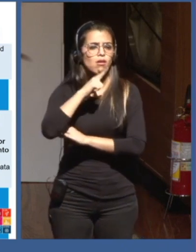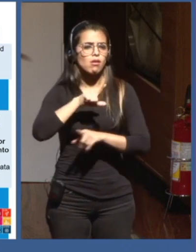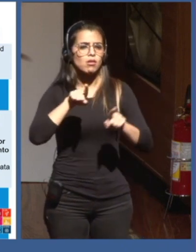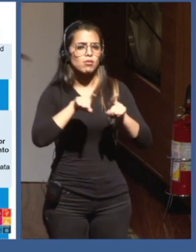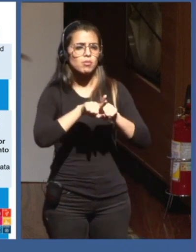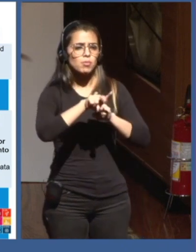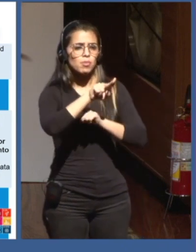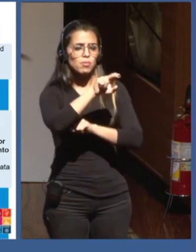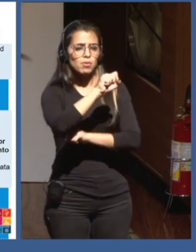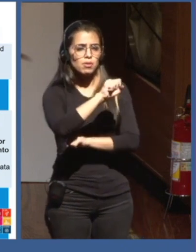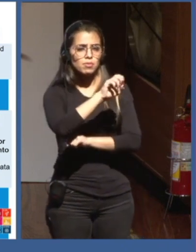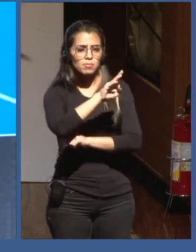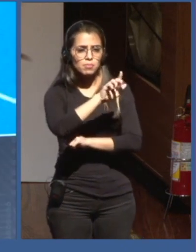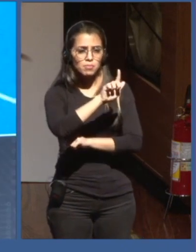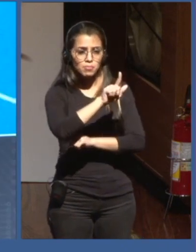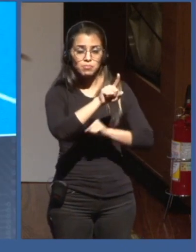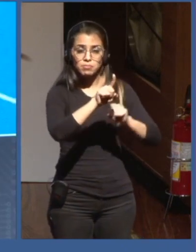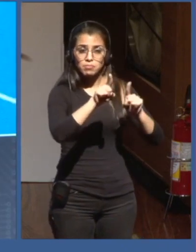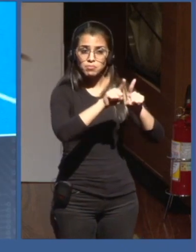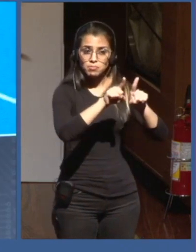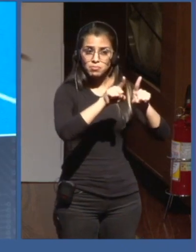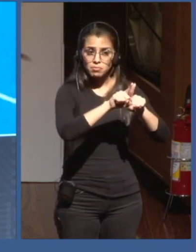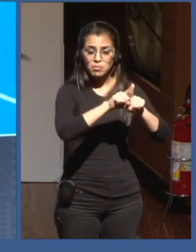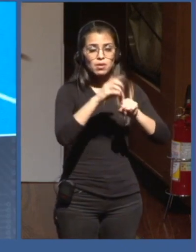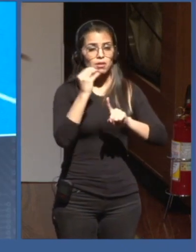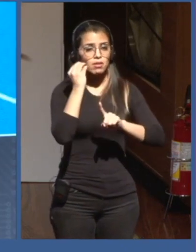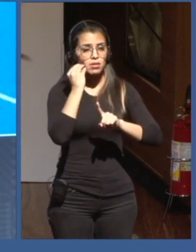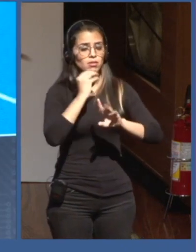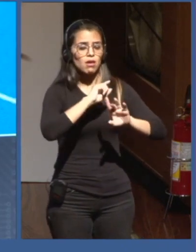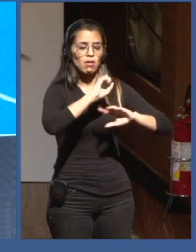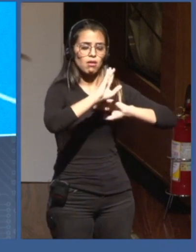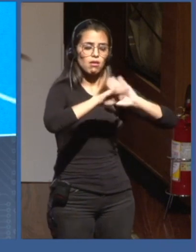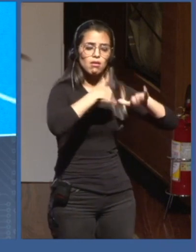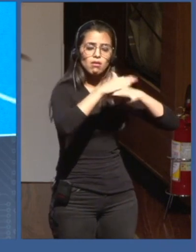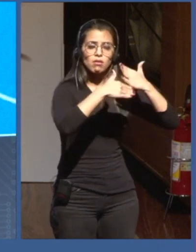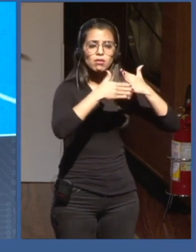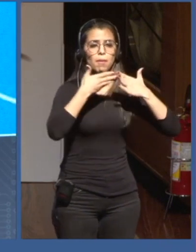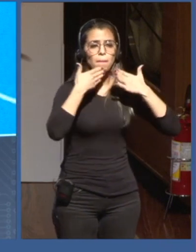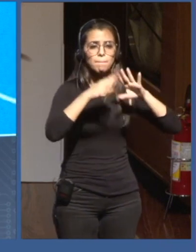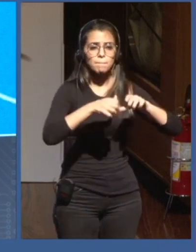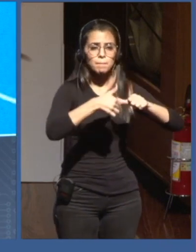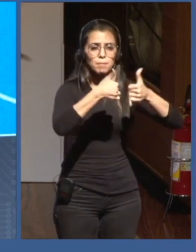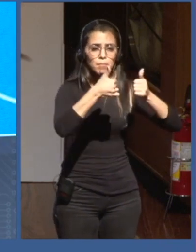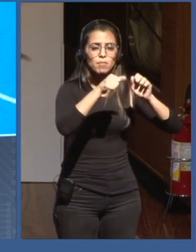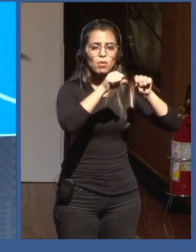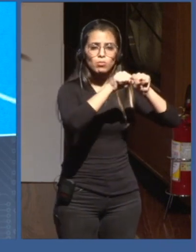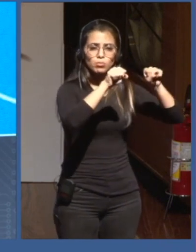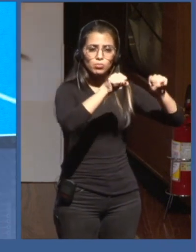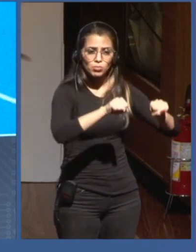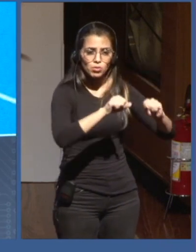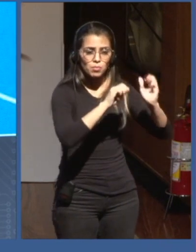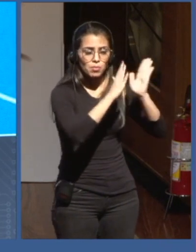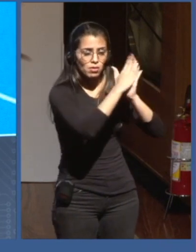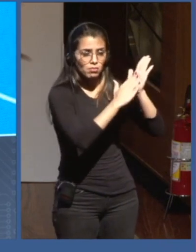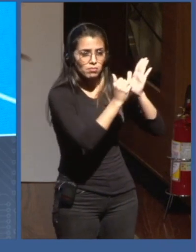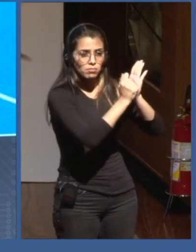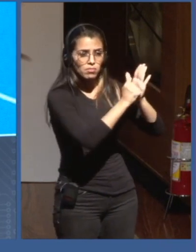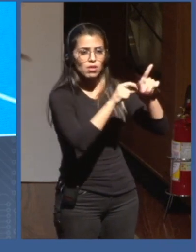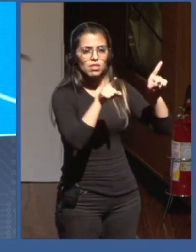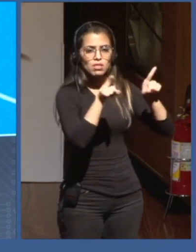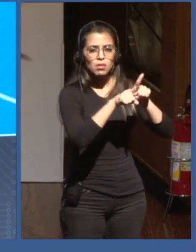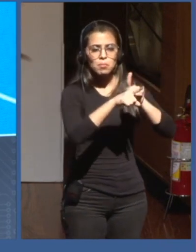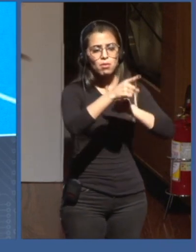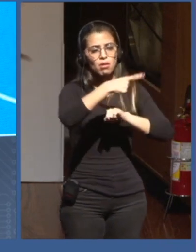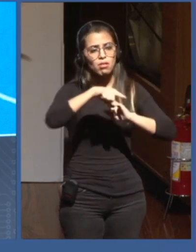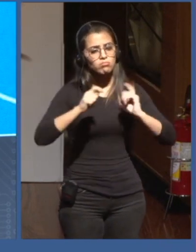able to do monitoring and evaluation of programs using private sector data. So, you would be much more able to understand what works, what doesn't work